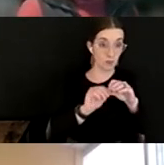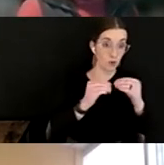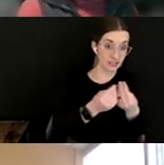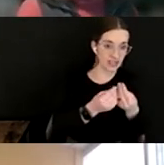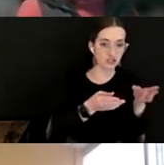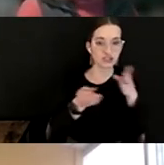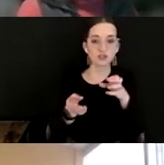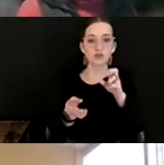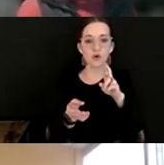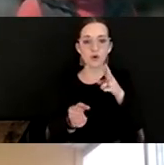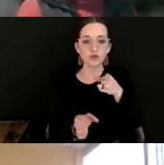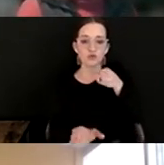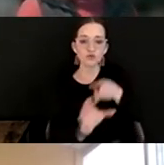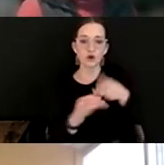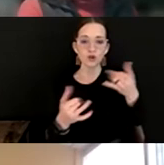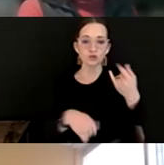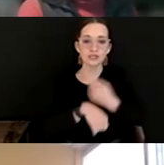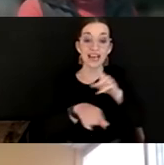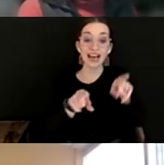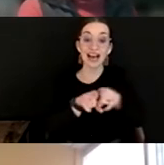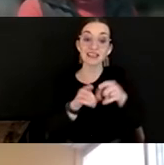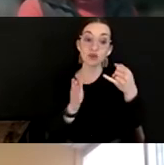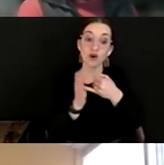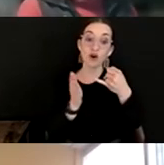any other of the related fields within APAP.